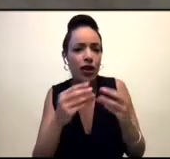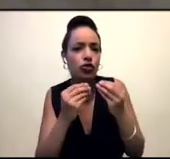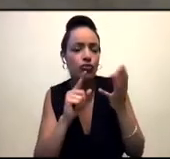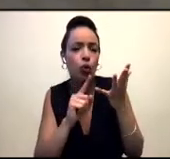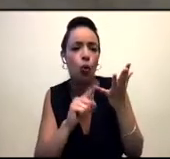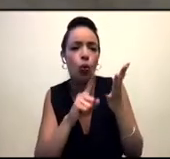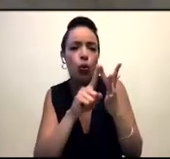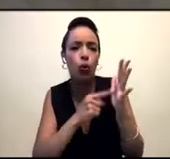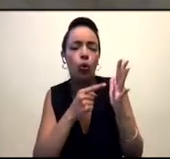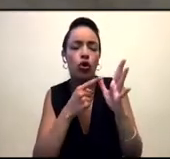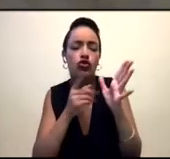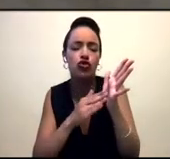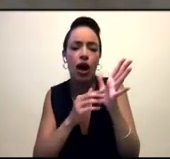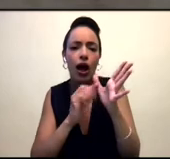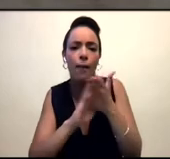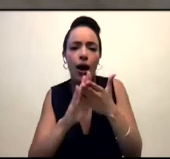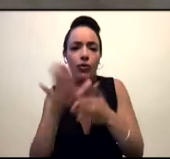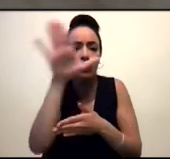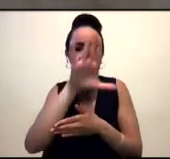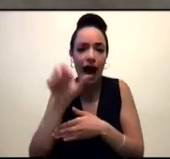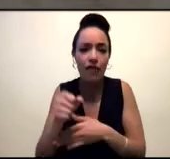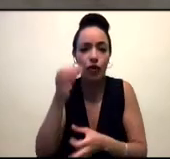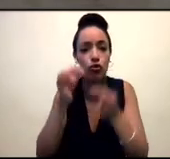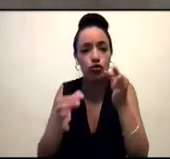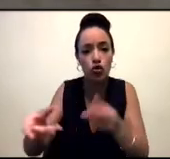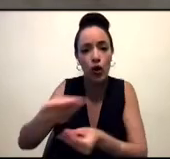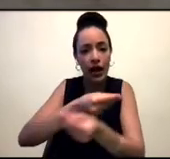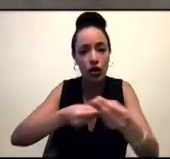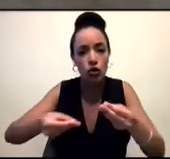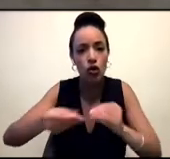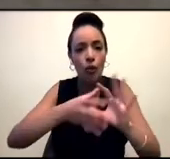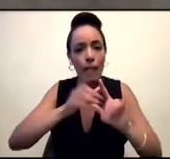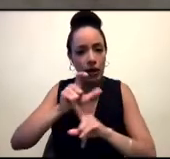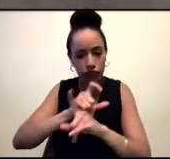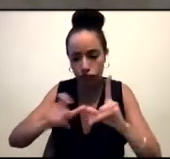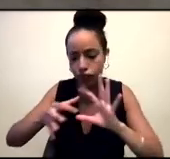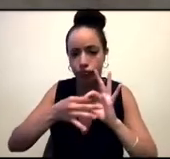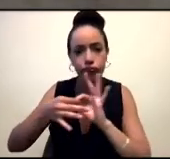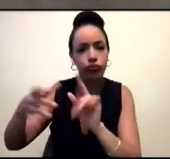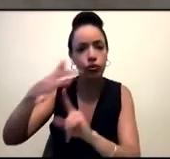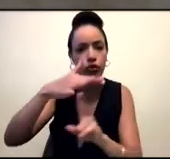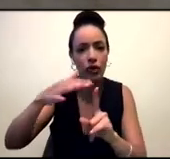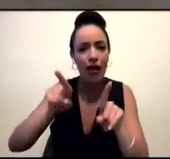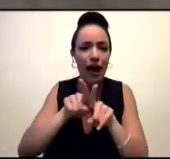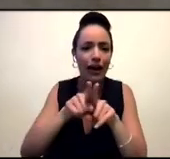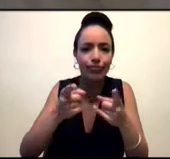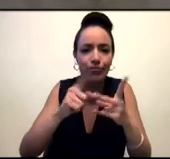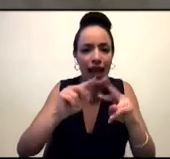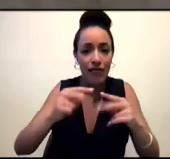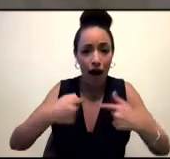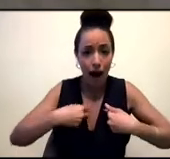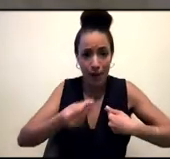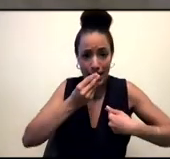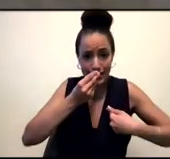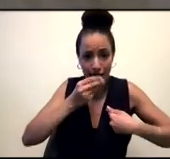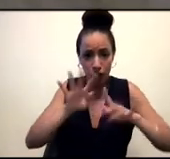Socialism, Cooperative Economics, and the idea of, you know, kind of simply, like, if I'm eating, we're all eating. Because one, who wants to eat